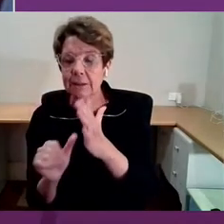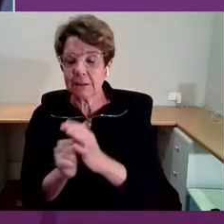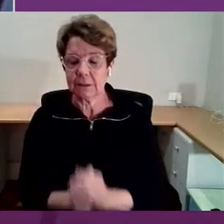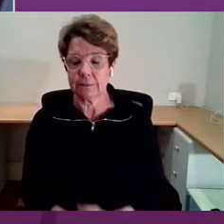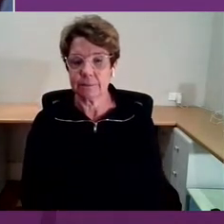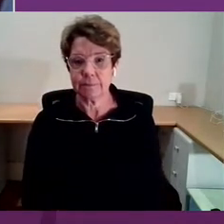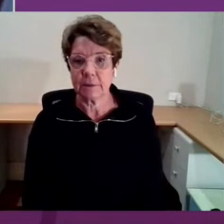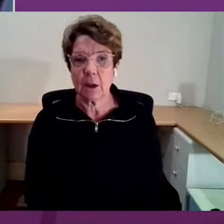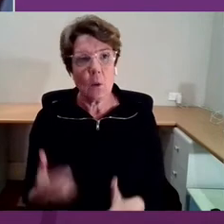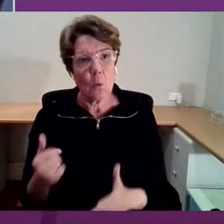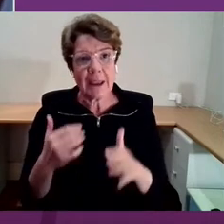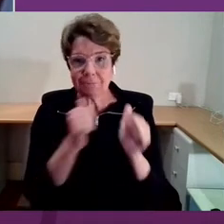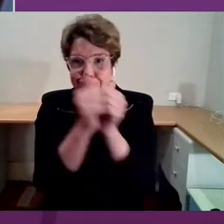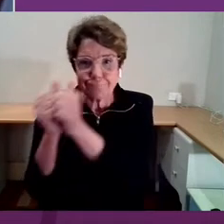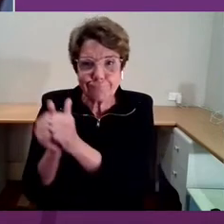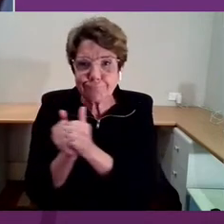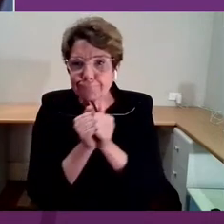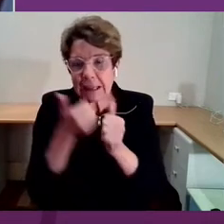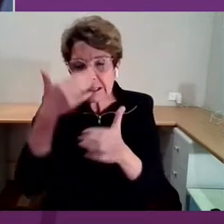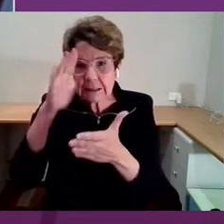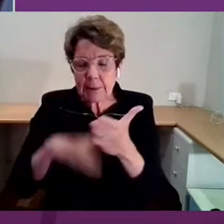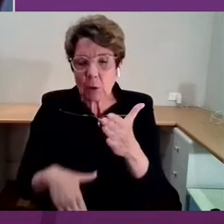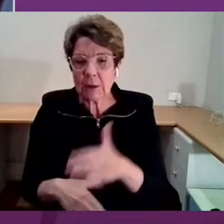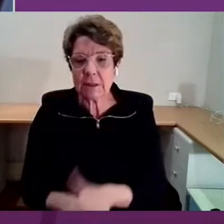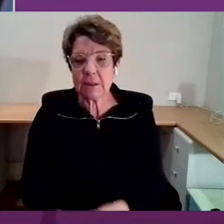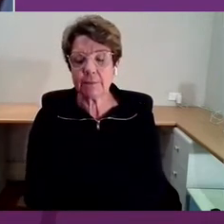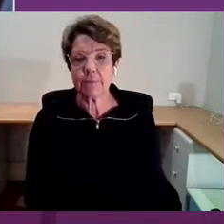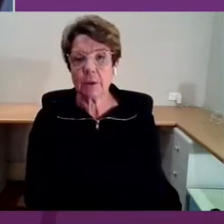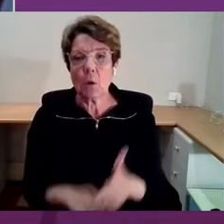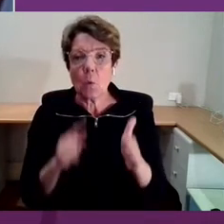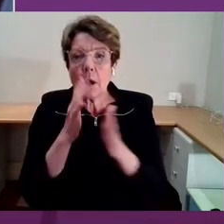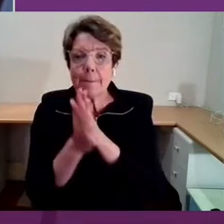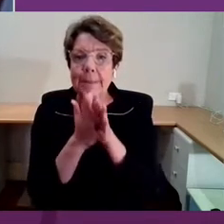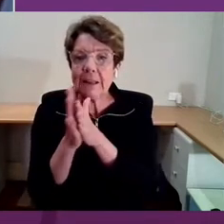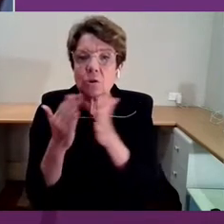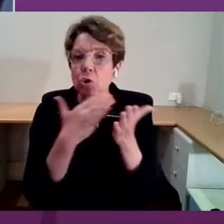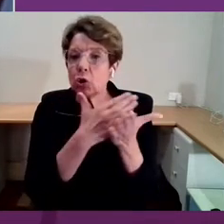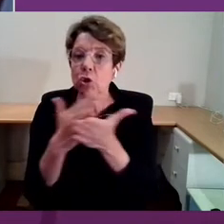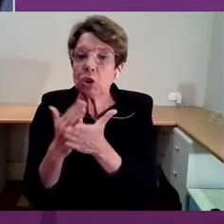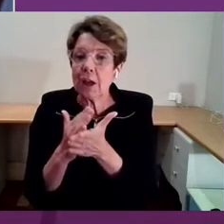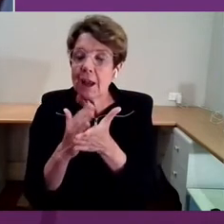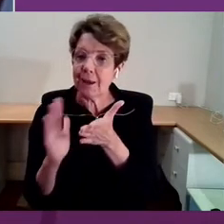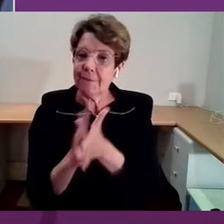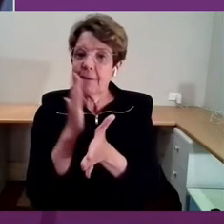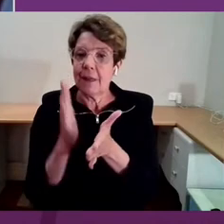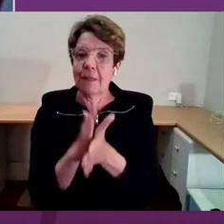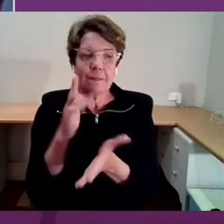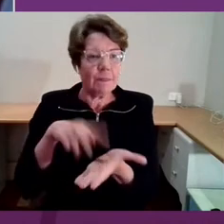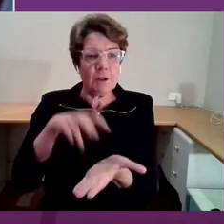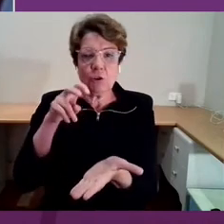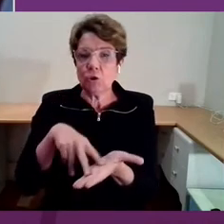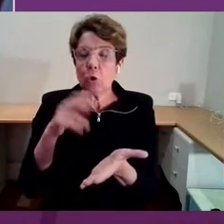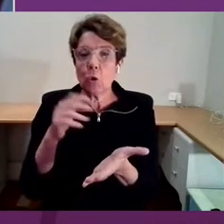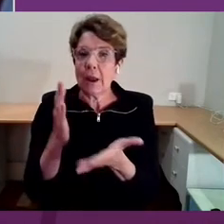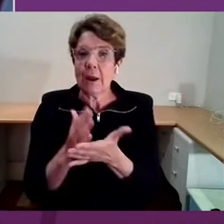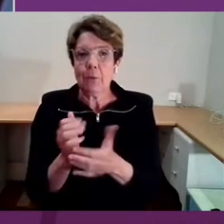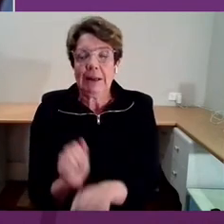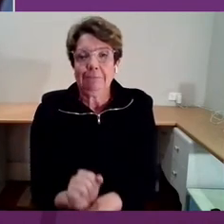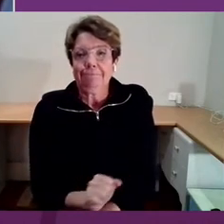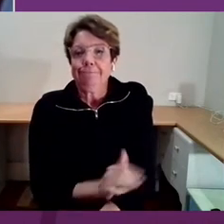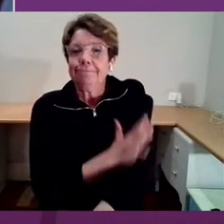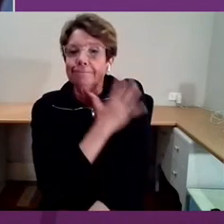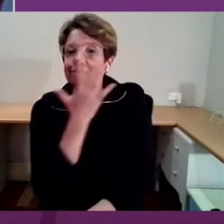collaboratively of what it means to share that joy and those elevated emotions and sharing others